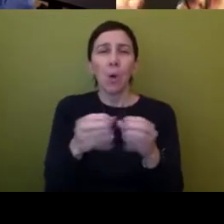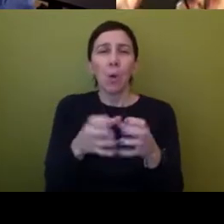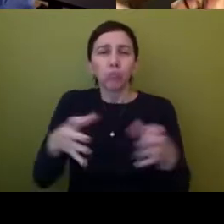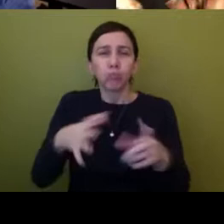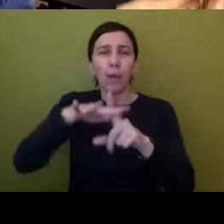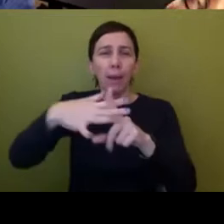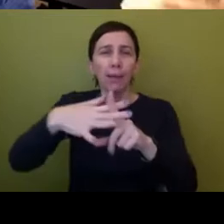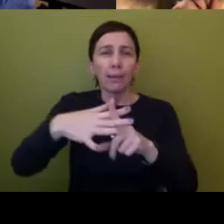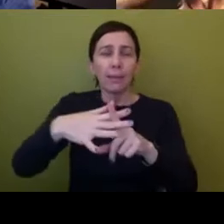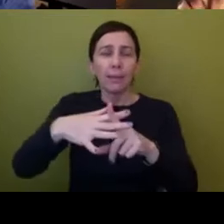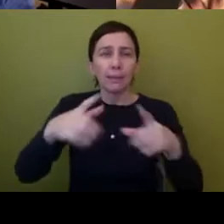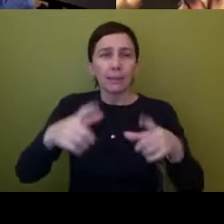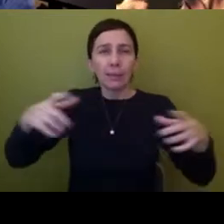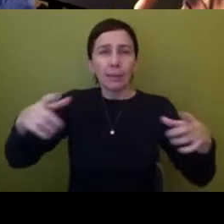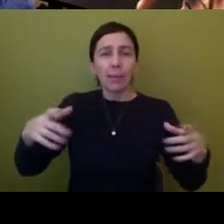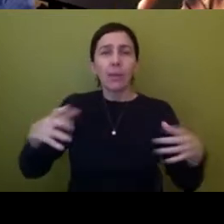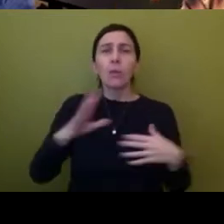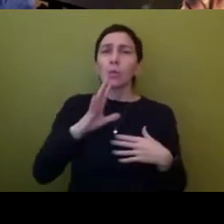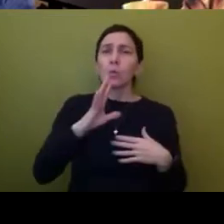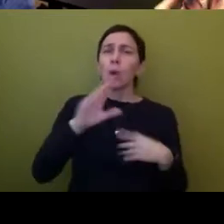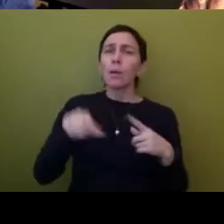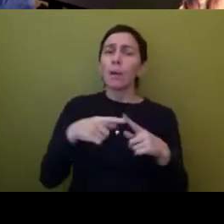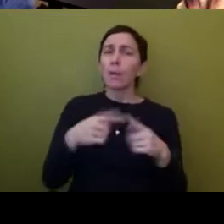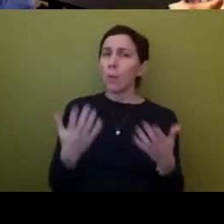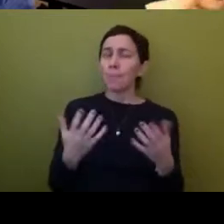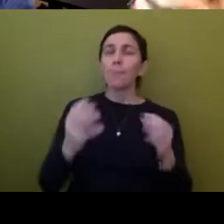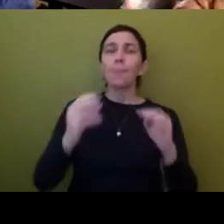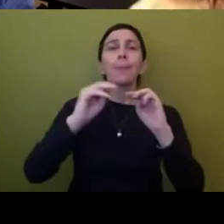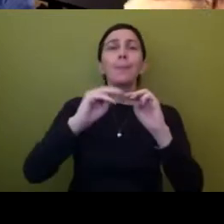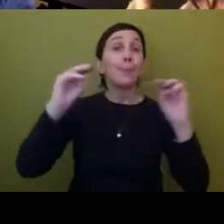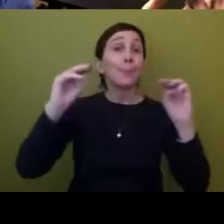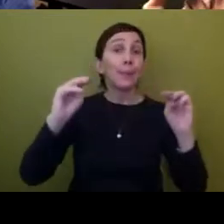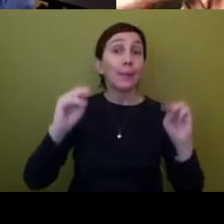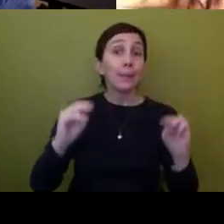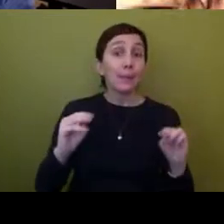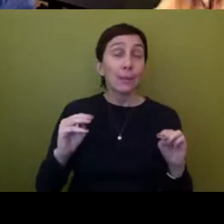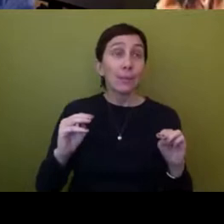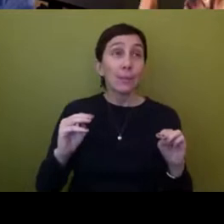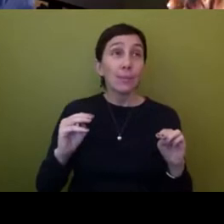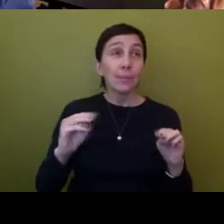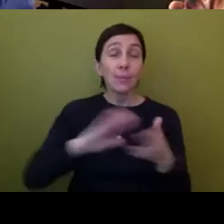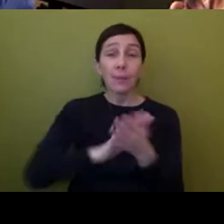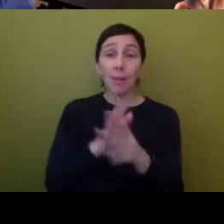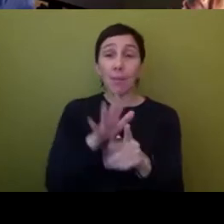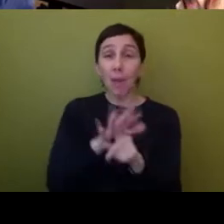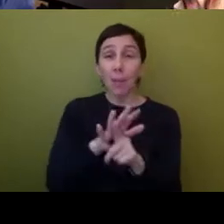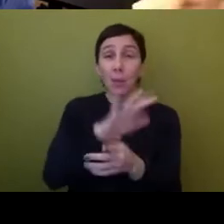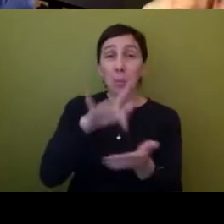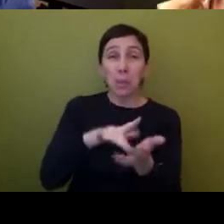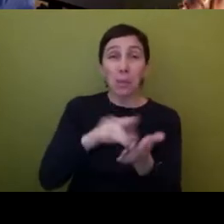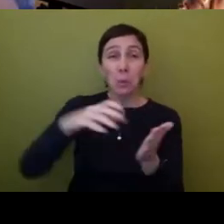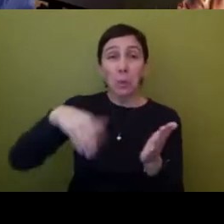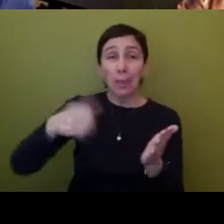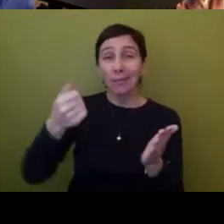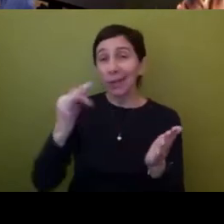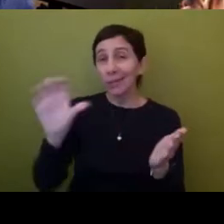about the rise of museums, uh, in the mid to late 19th century in the